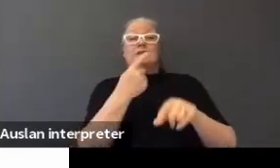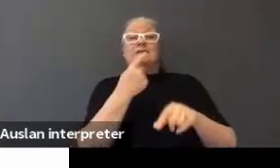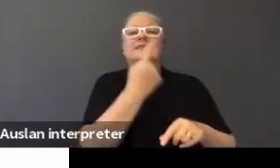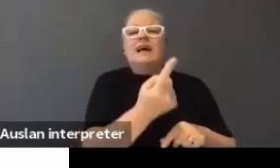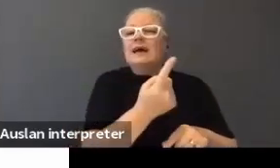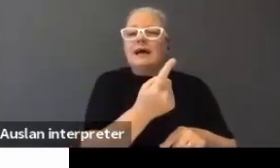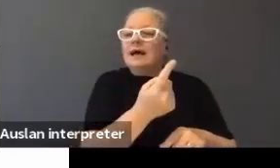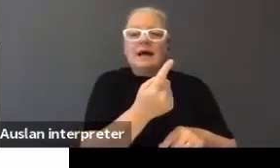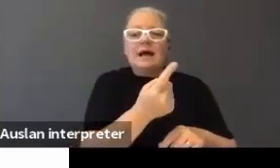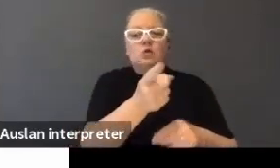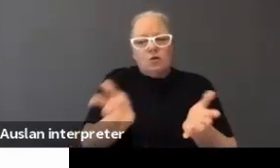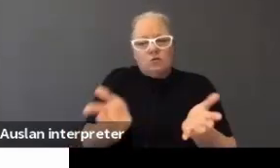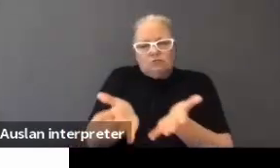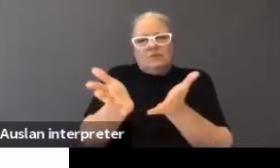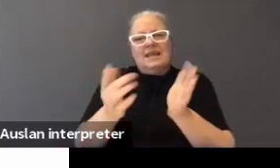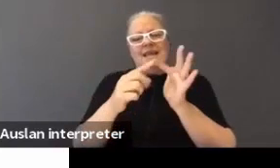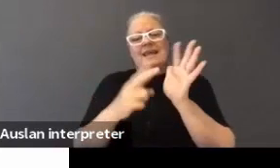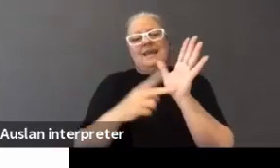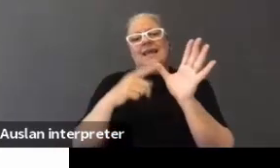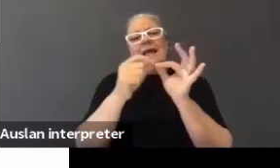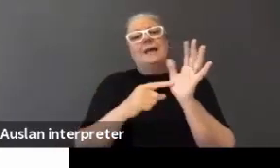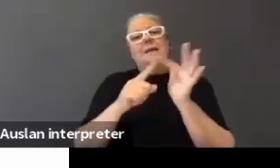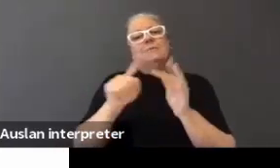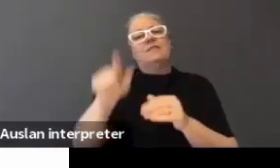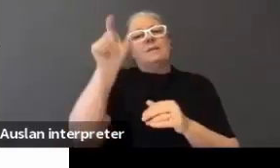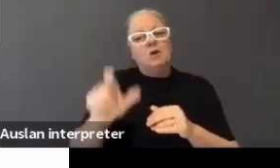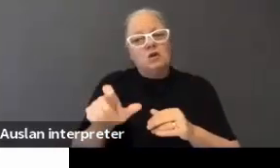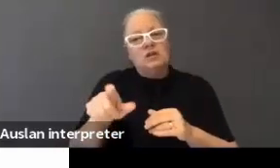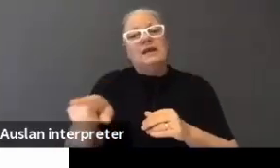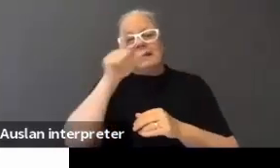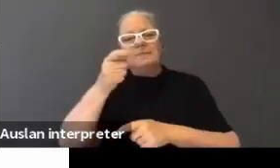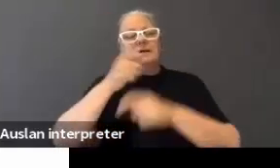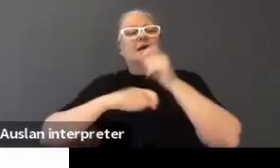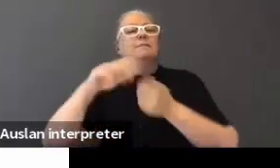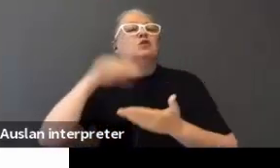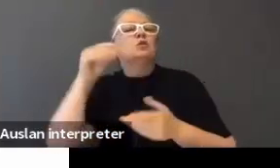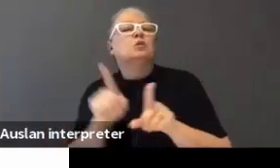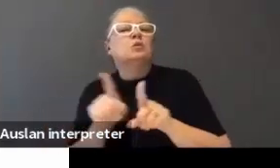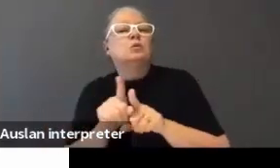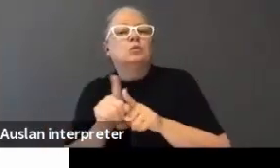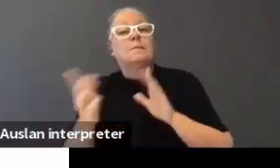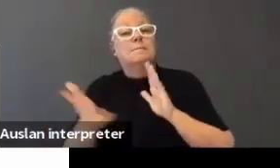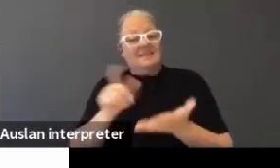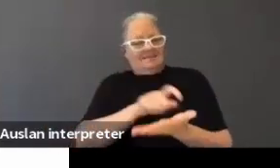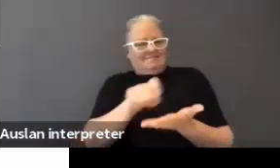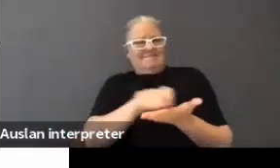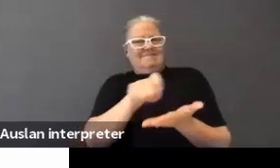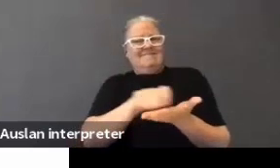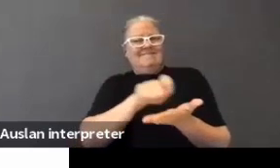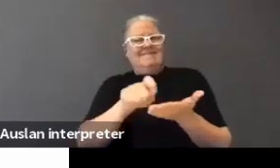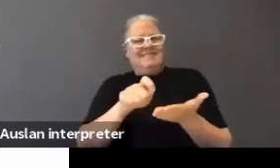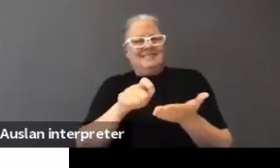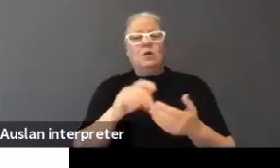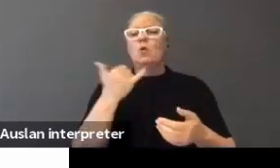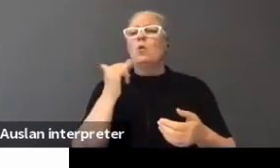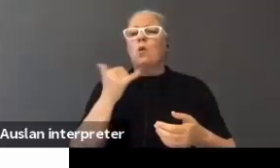but enabling that person to behave as a student as well. That means to be able to take notes. That means to be able to